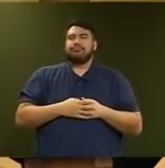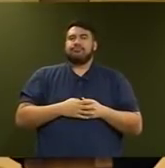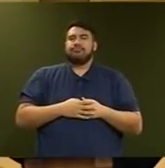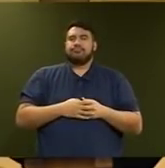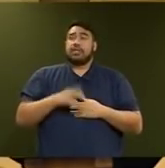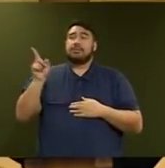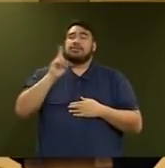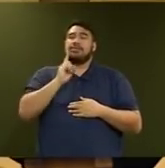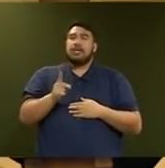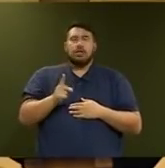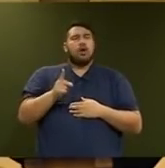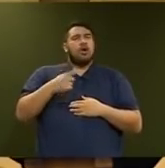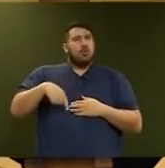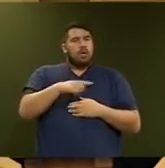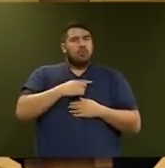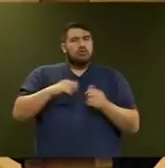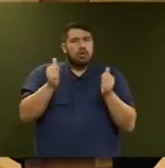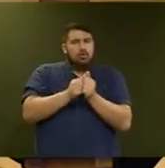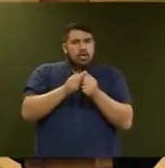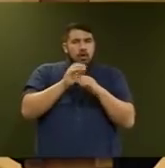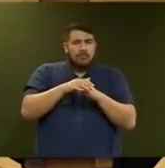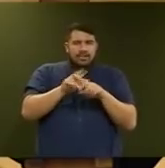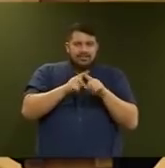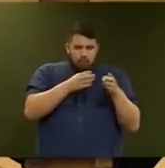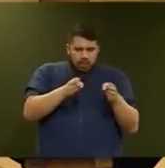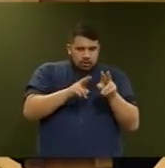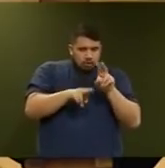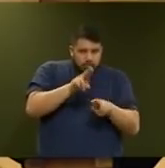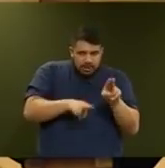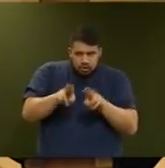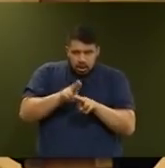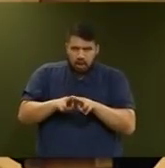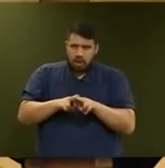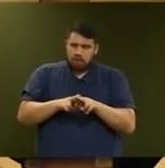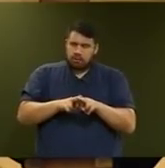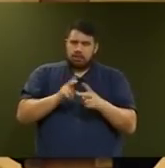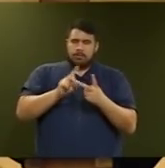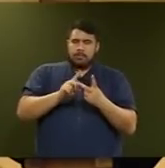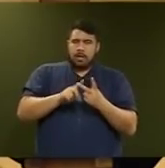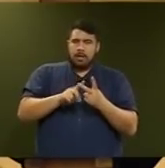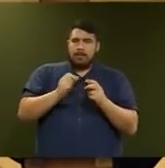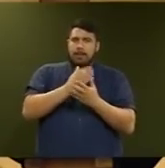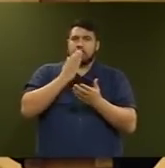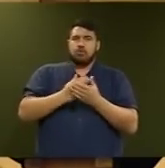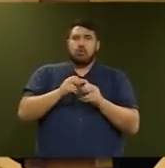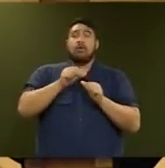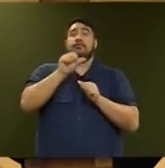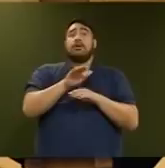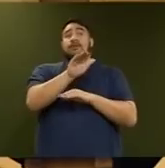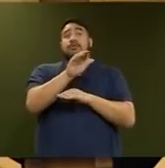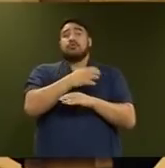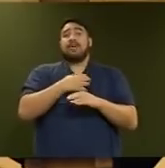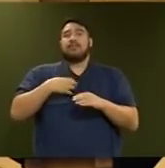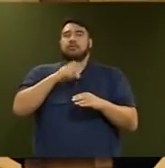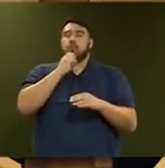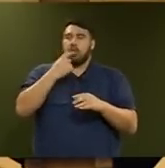poverty by finally agreeing a set of robust measures, but also requiring successive governments to set targets against them, end quote.